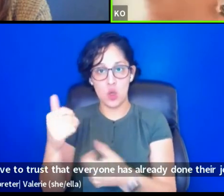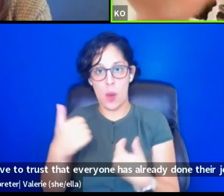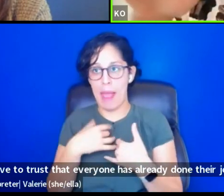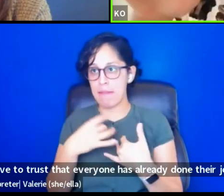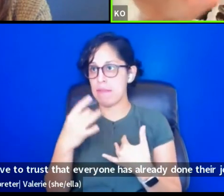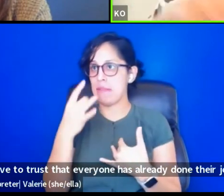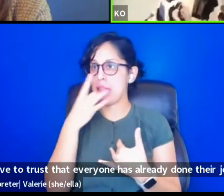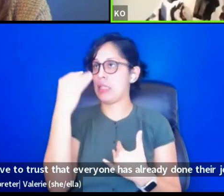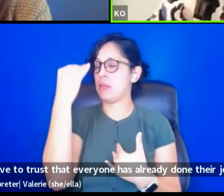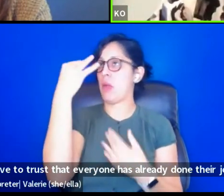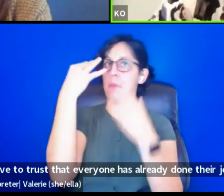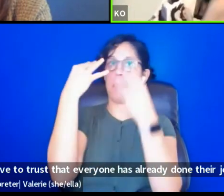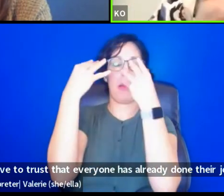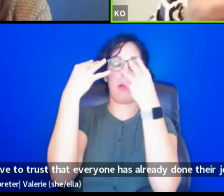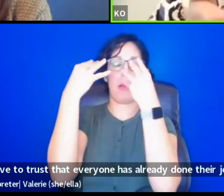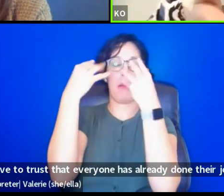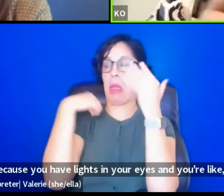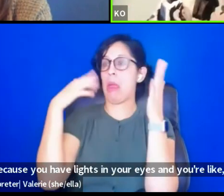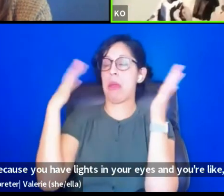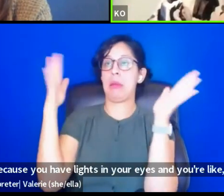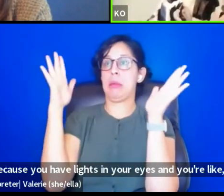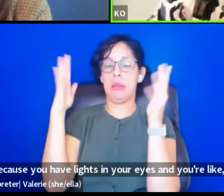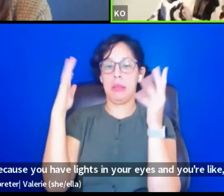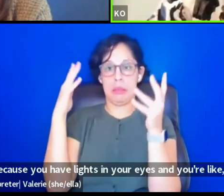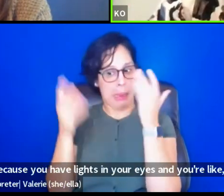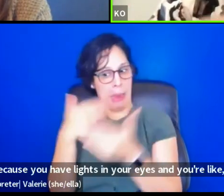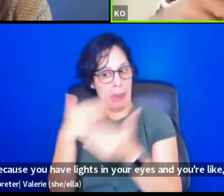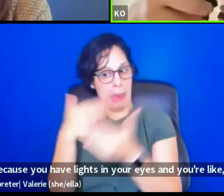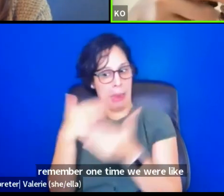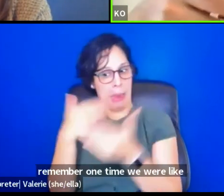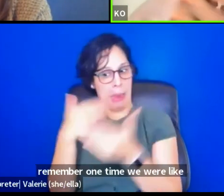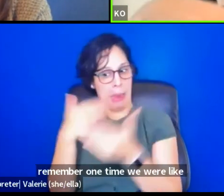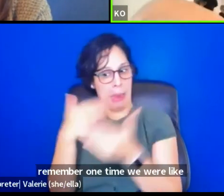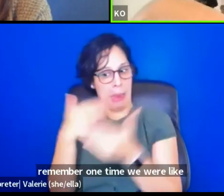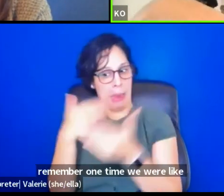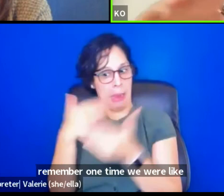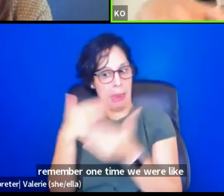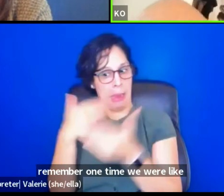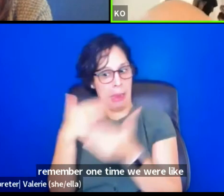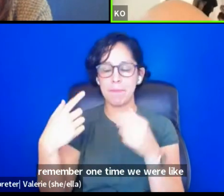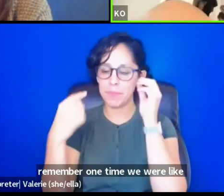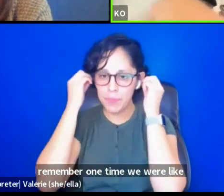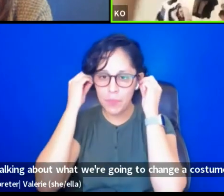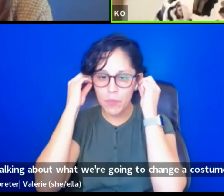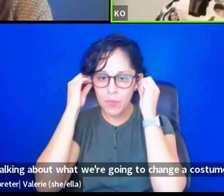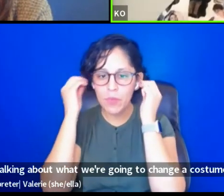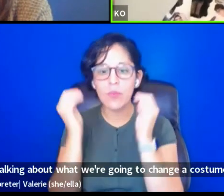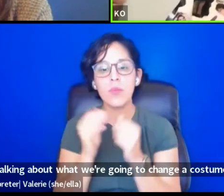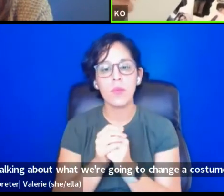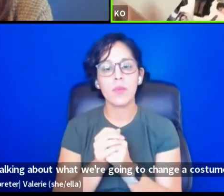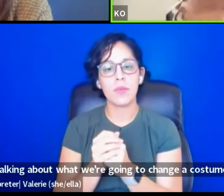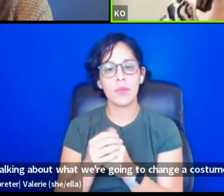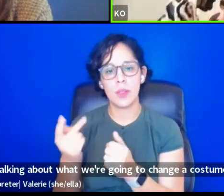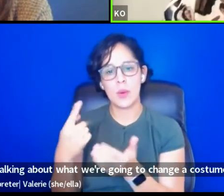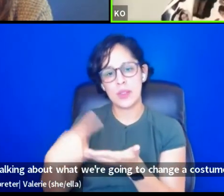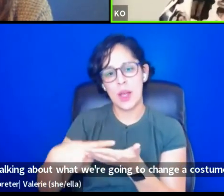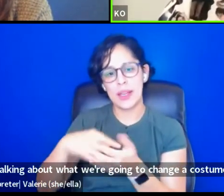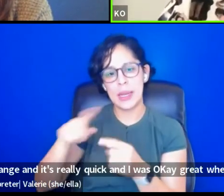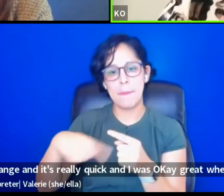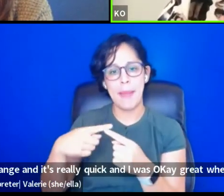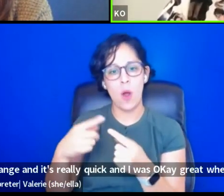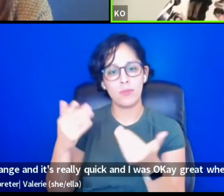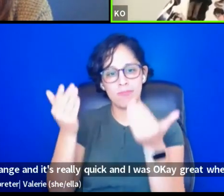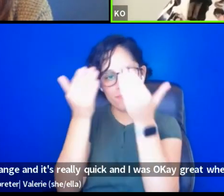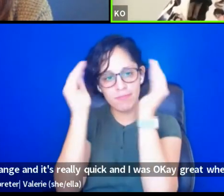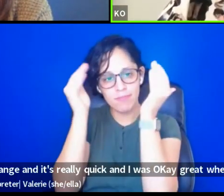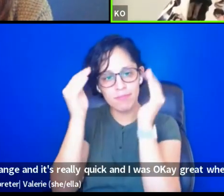like, I remember one time we were like talking about, we're going to change a costume change. And it's really quick. And I was like, okay, great. Where are they going to be? They're like, don't worry, they'll find